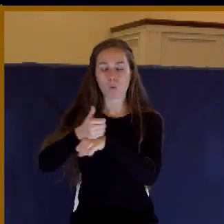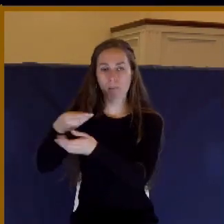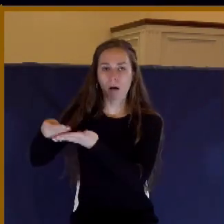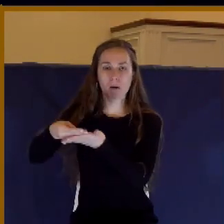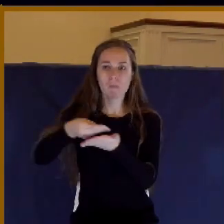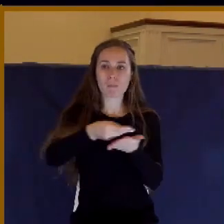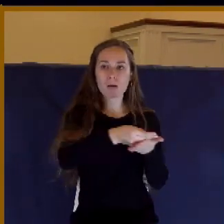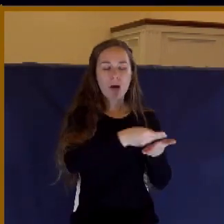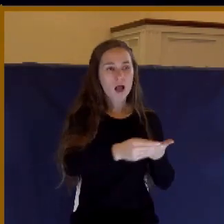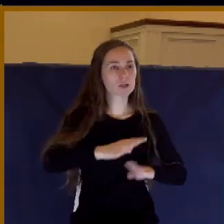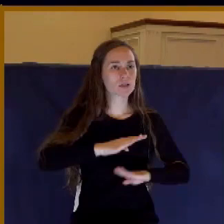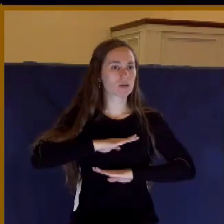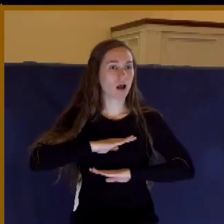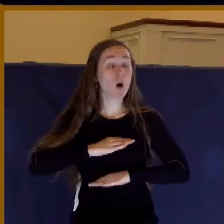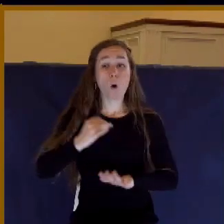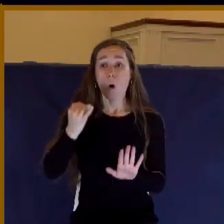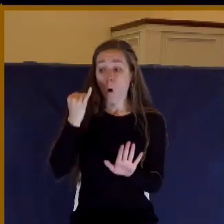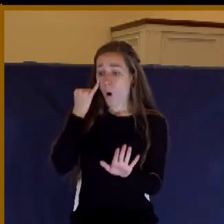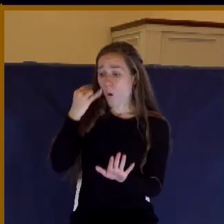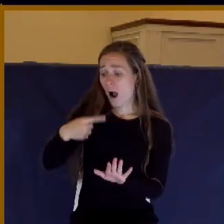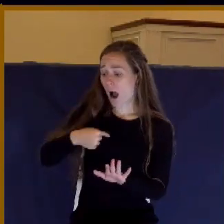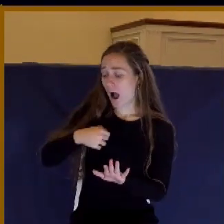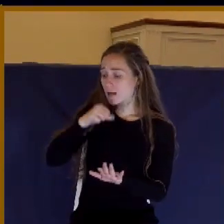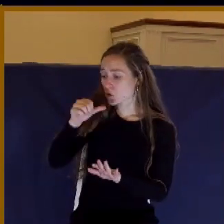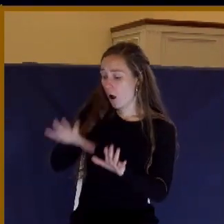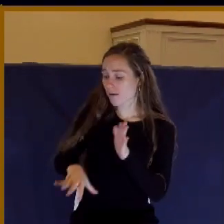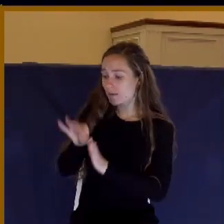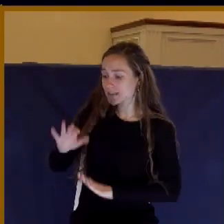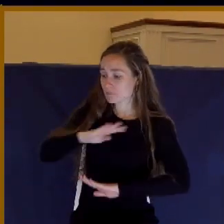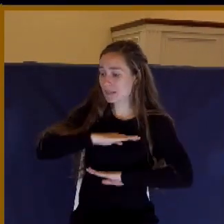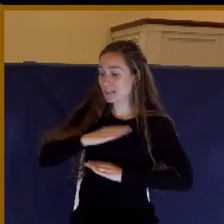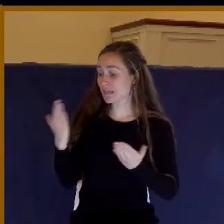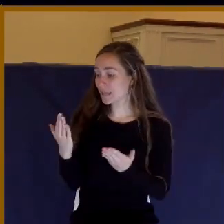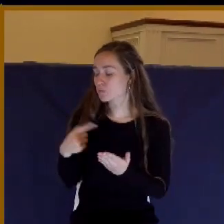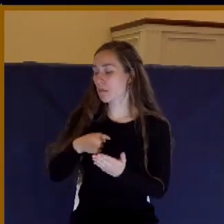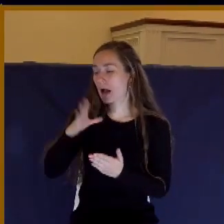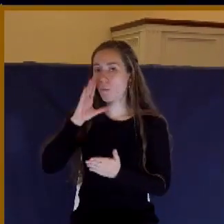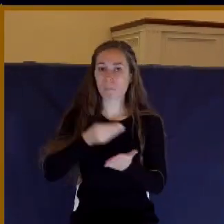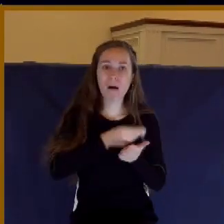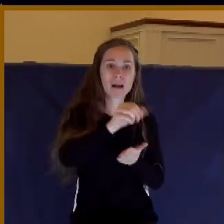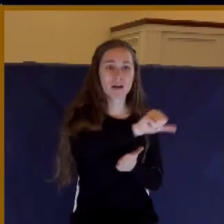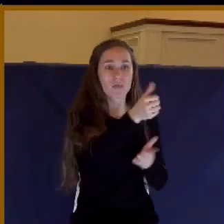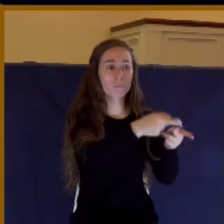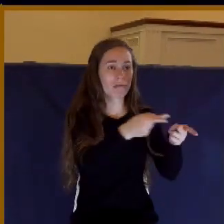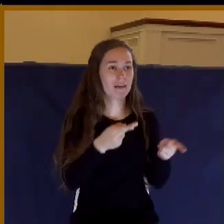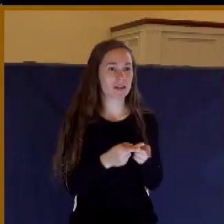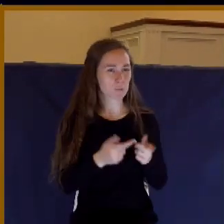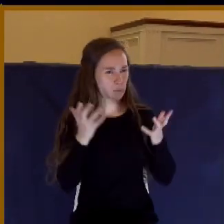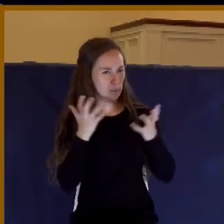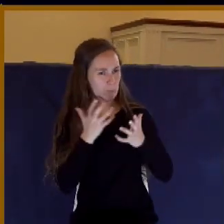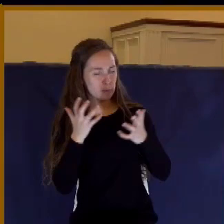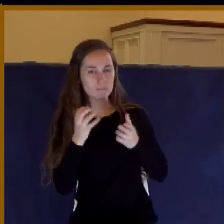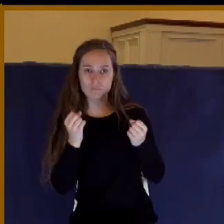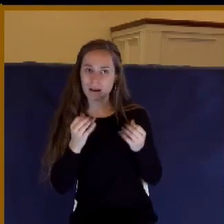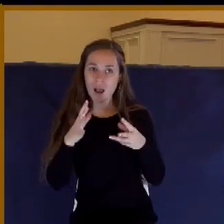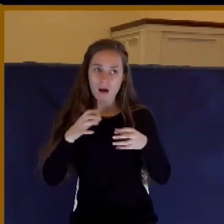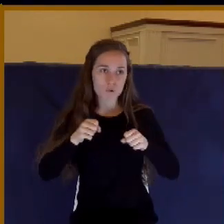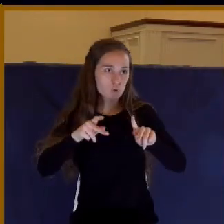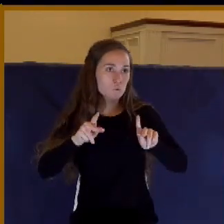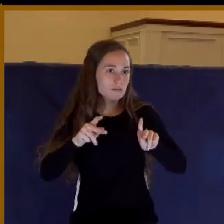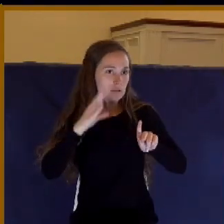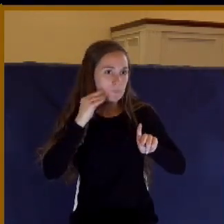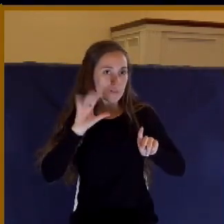it somewhere else. There are people out there willing to give that to you. And that's why there are so many lost people